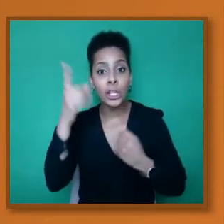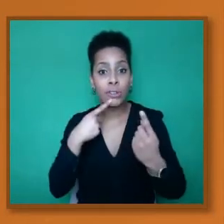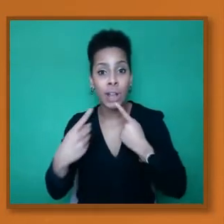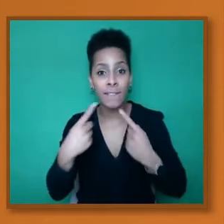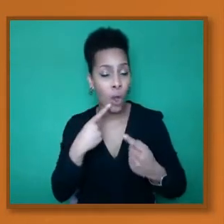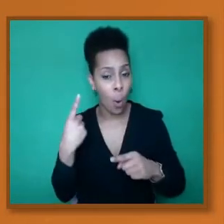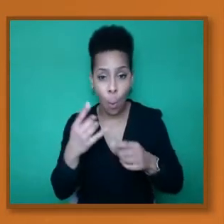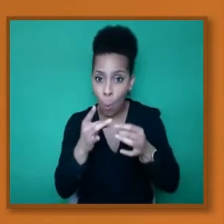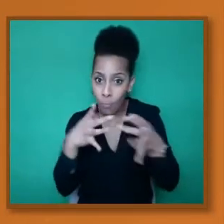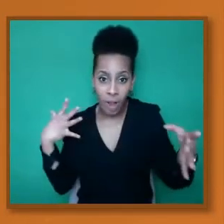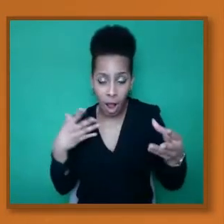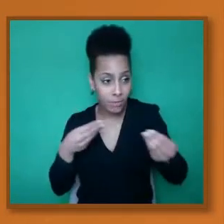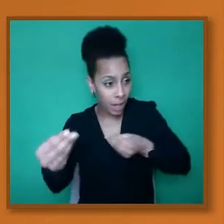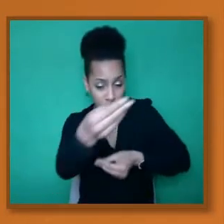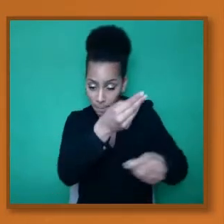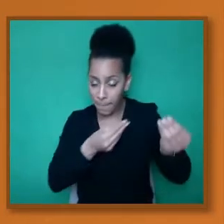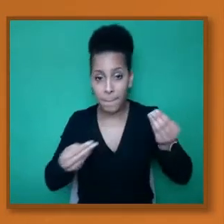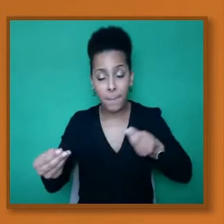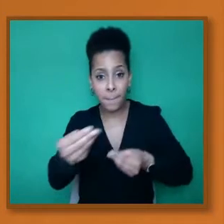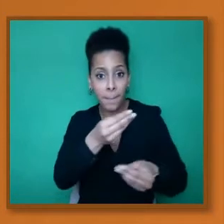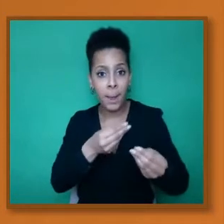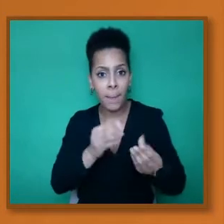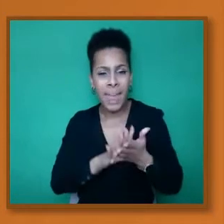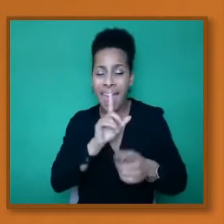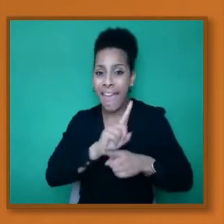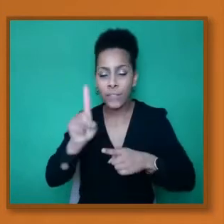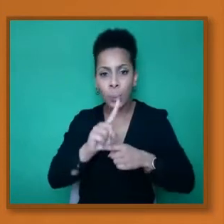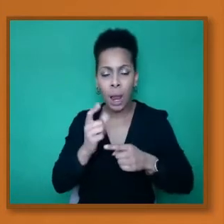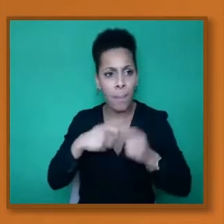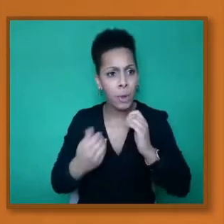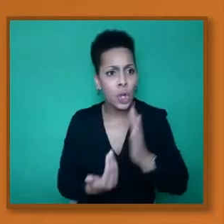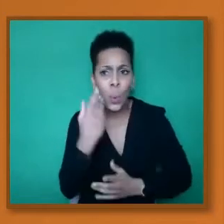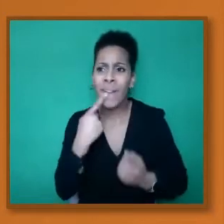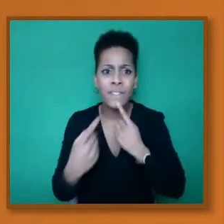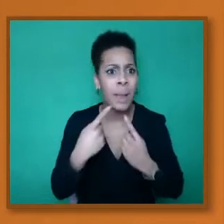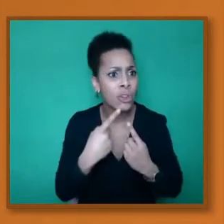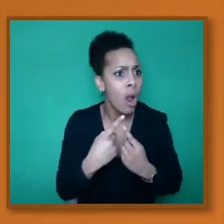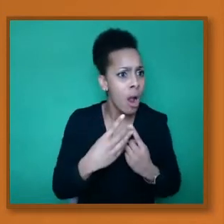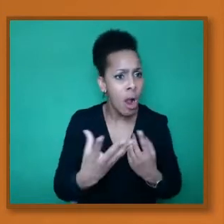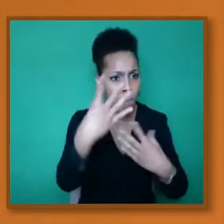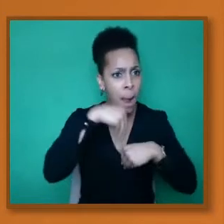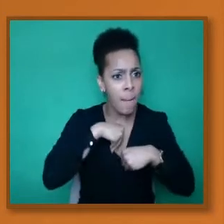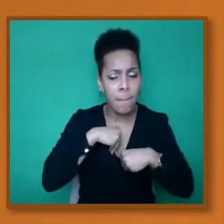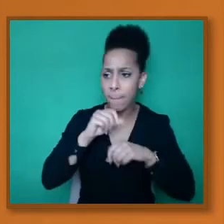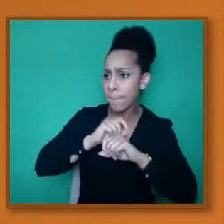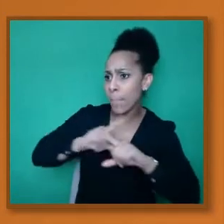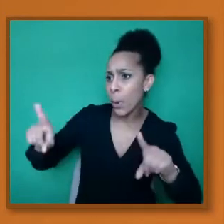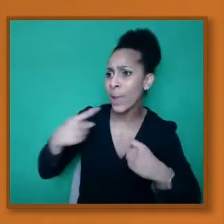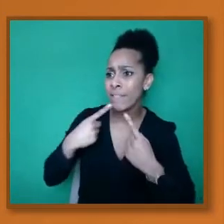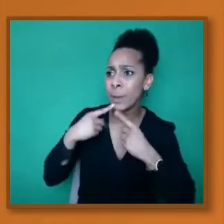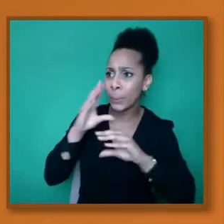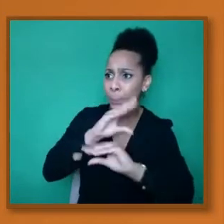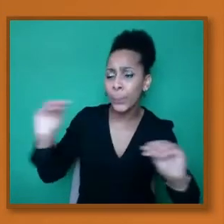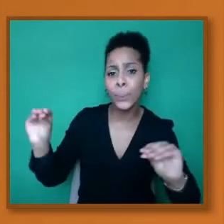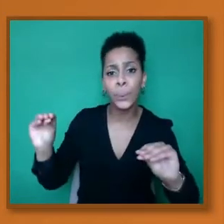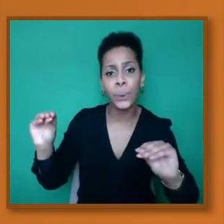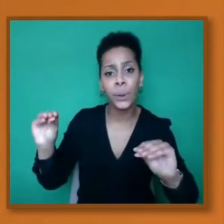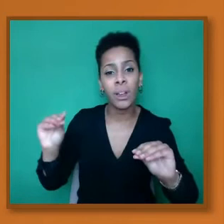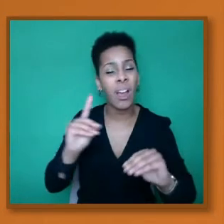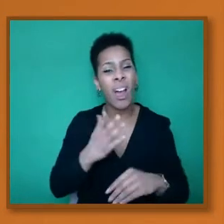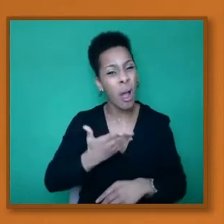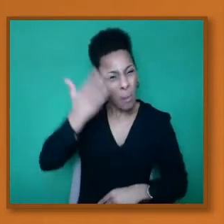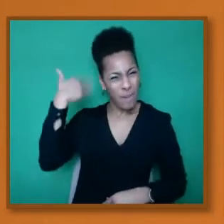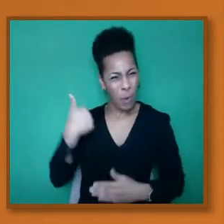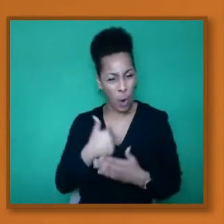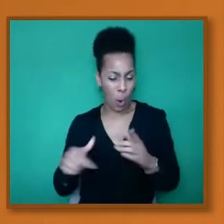there was new developments which people were sharing, whereas previously it would have been I've got this new information. I'm going